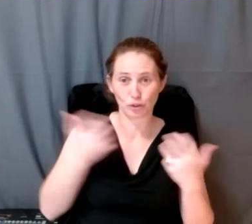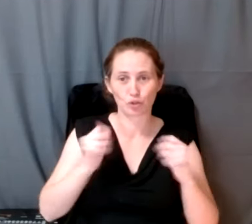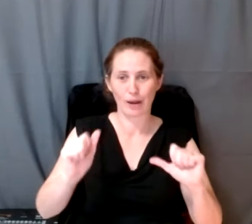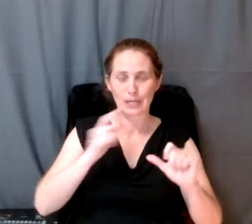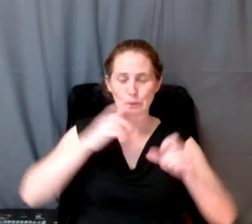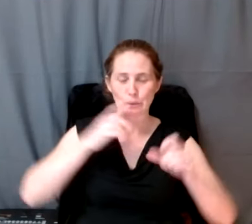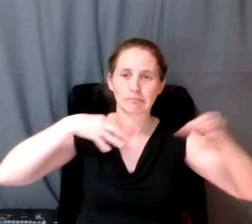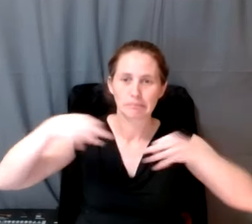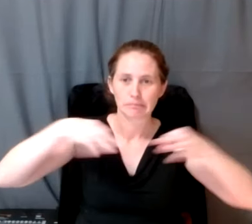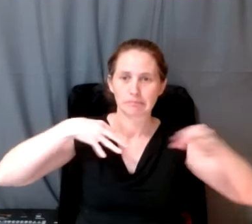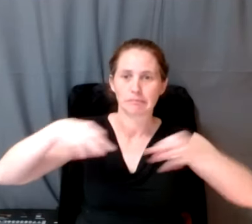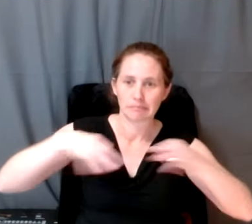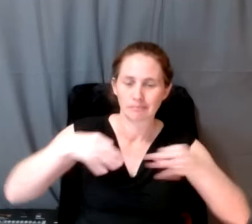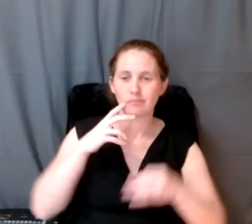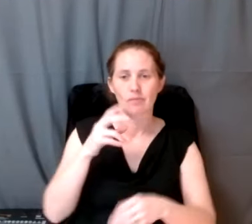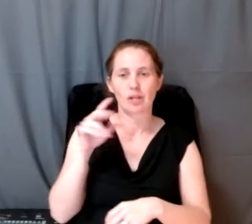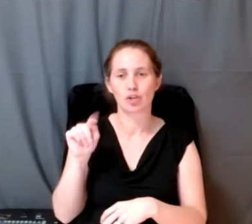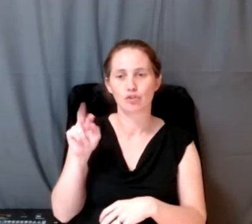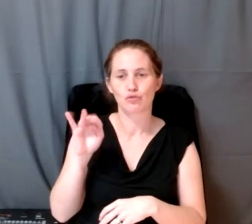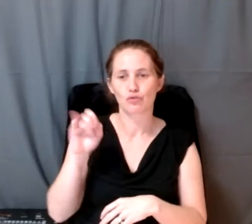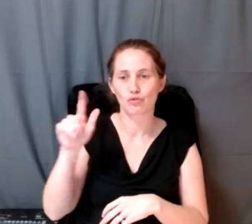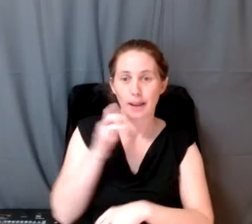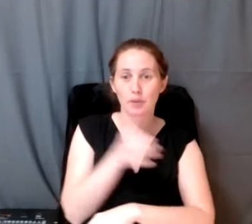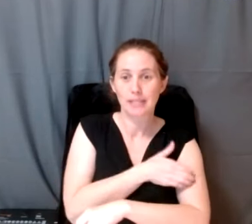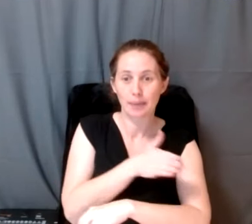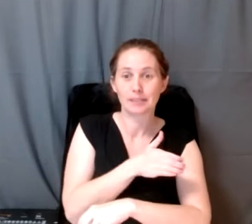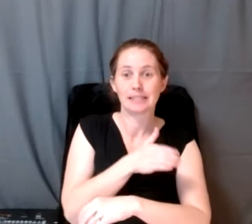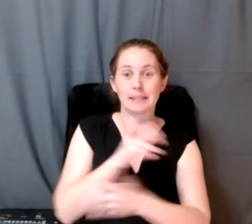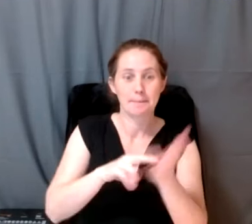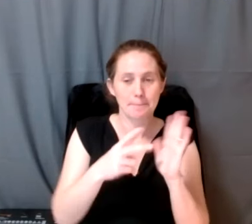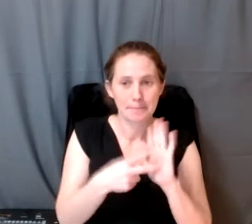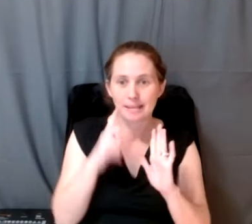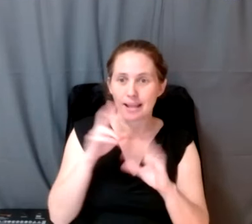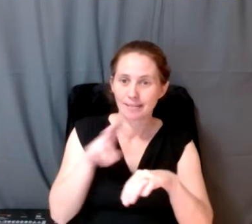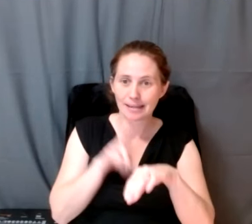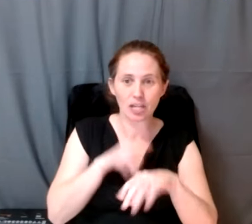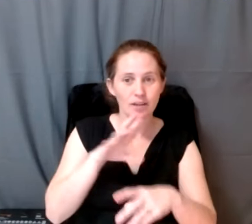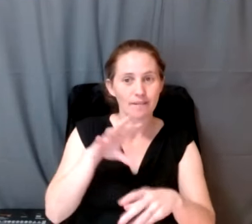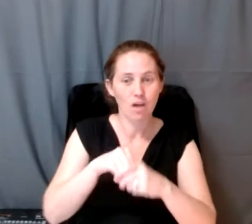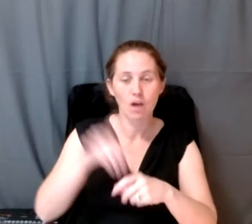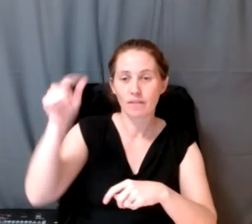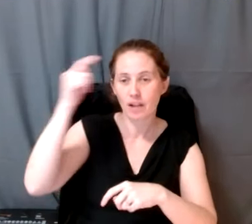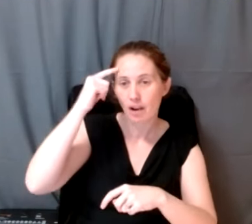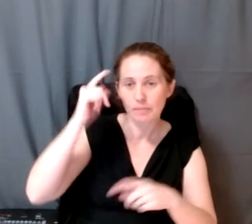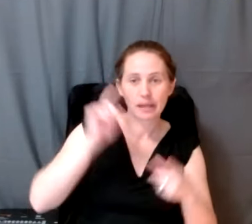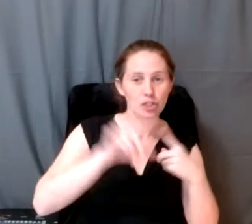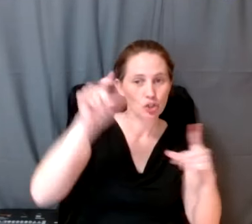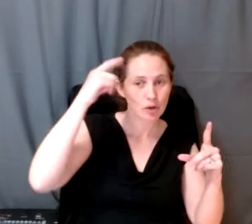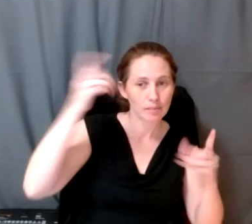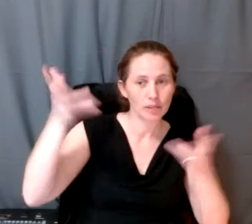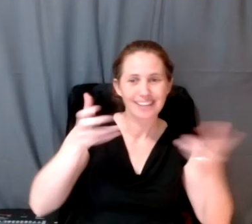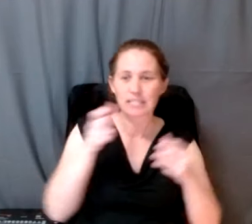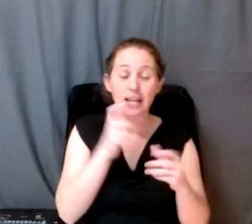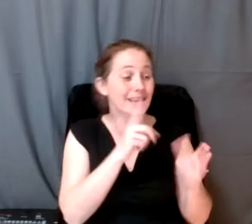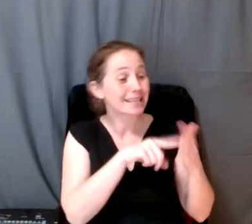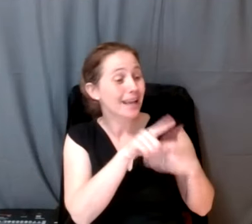explain what tribal sovereignty is, the fact that they are sovereign nations that engage in government-to-government consultation. This isn't just checking in